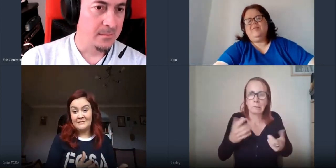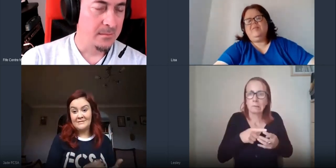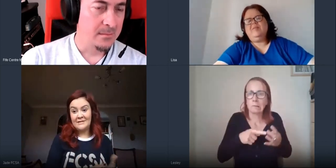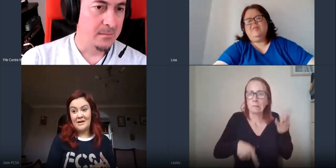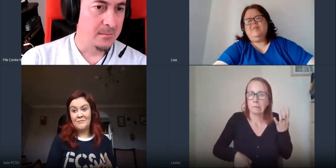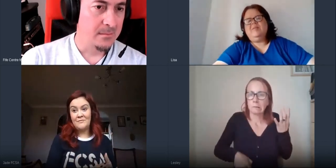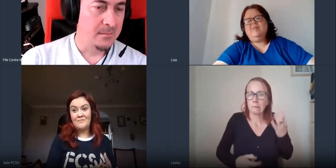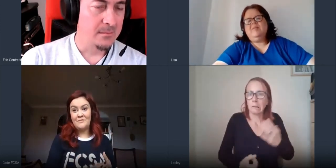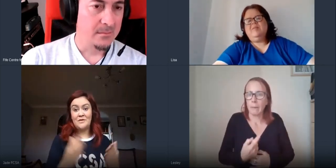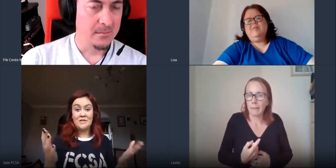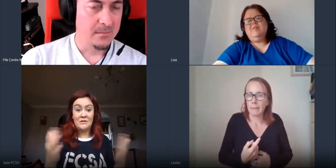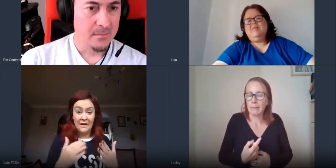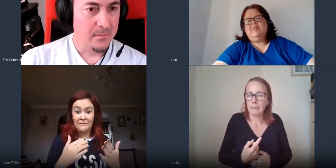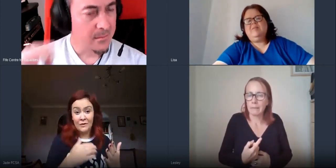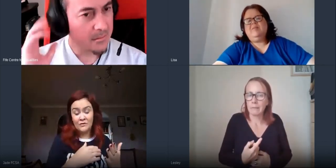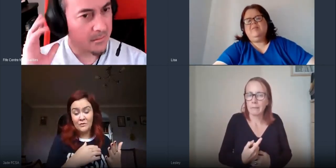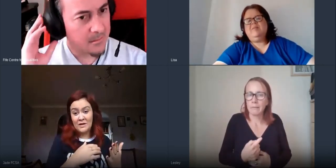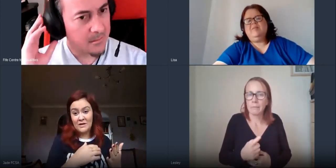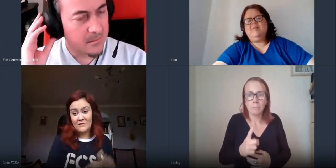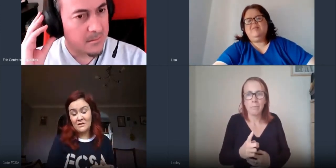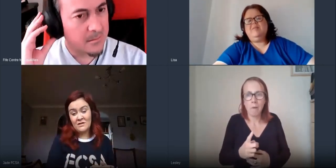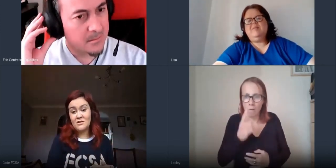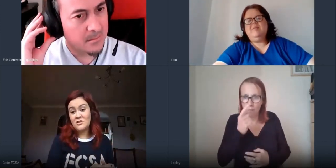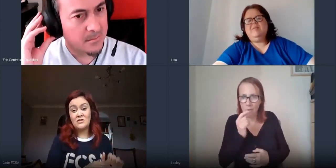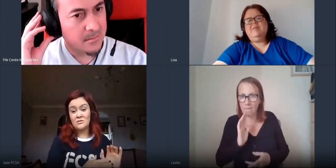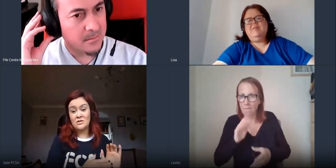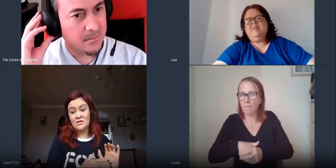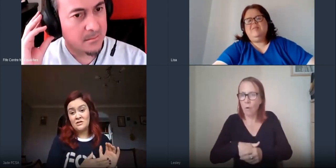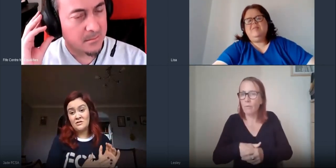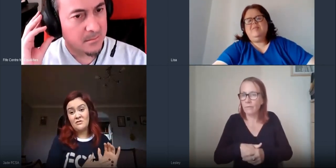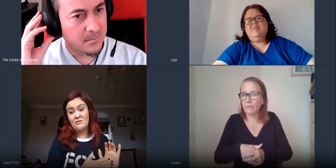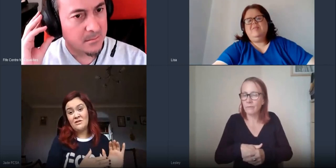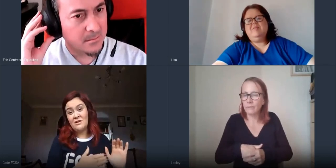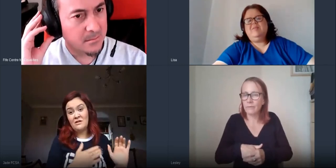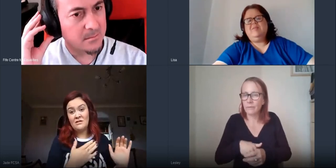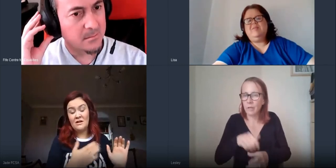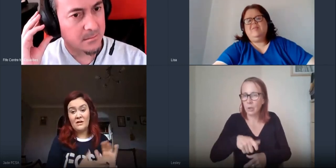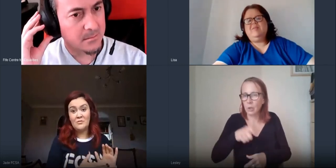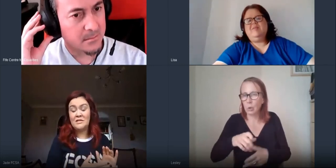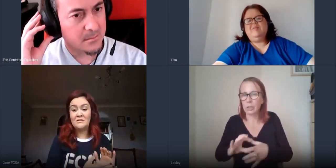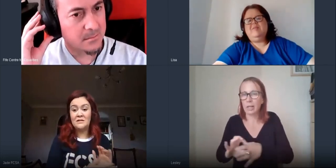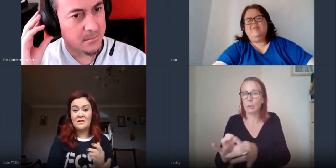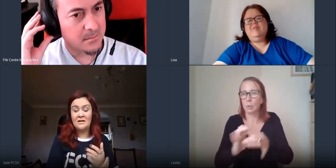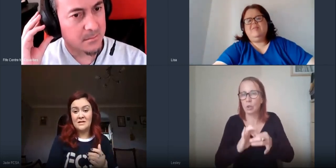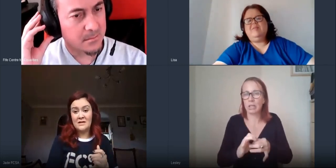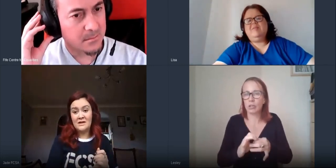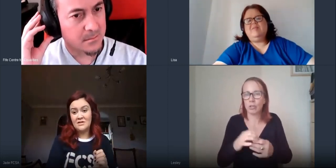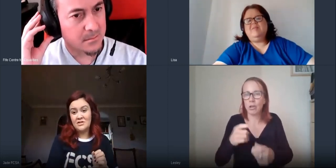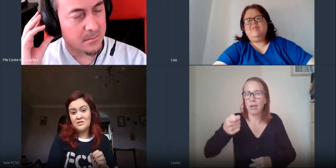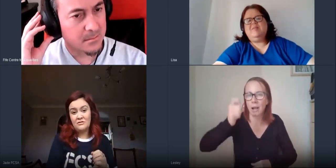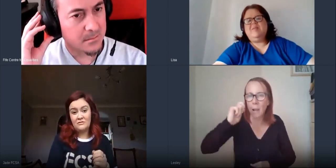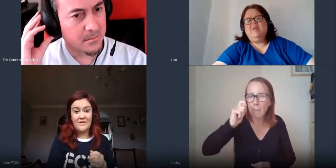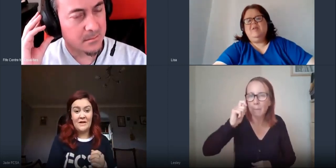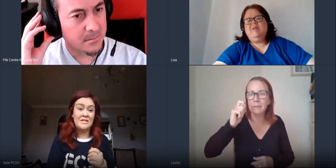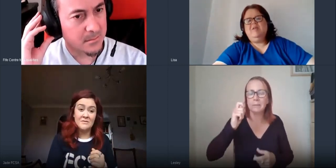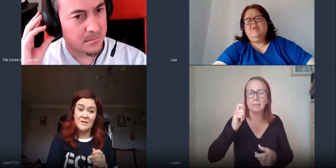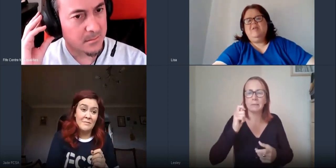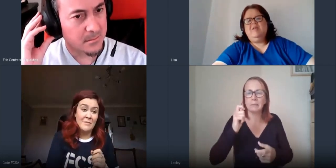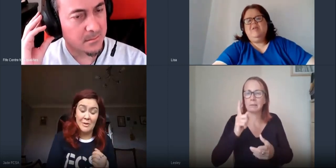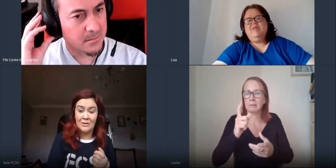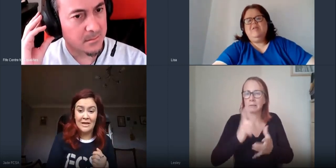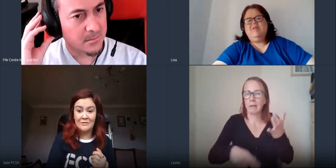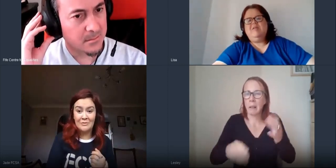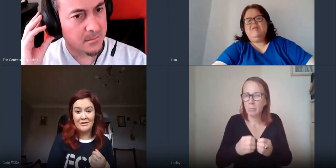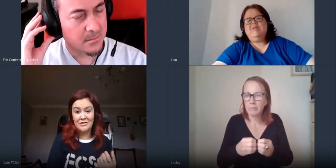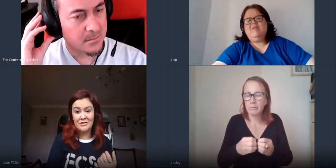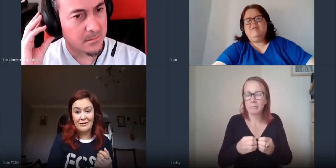um but you still get involved with everything that the students association do and the the clubs and and things like that because you do i mean it might be